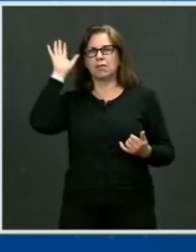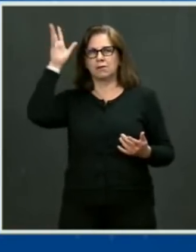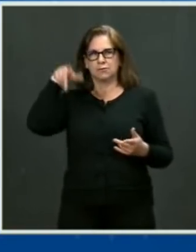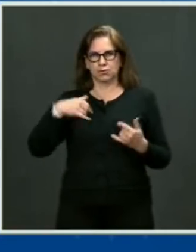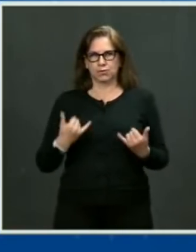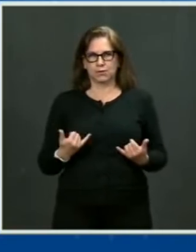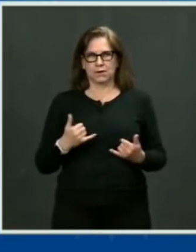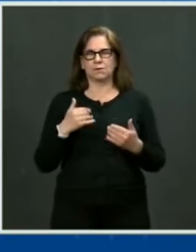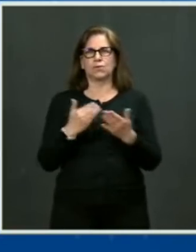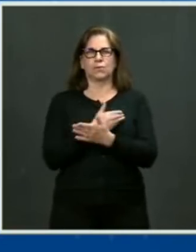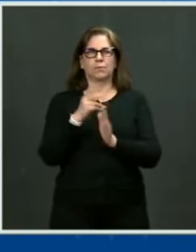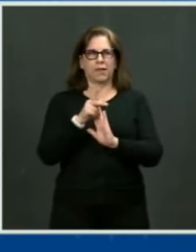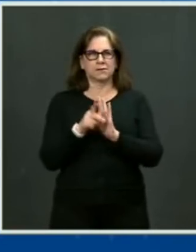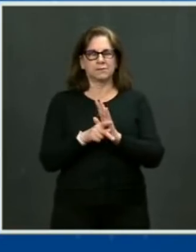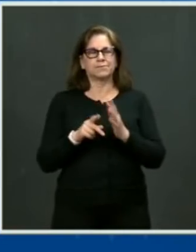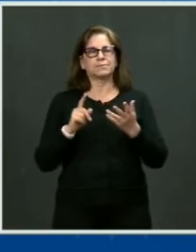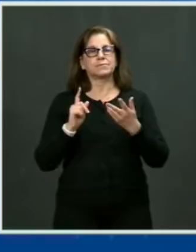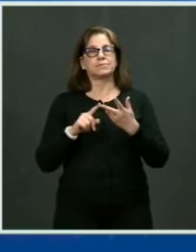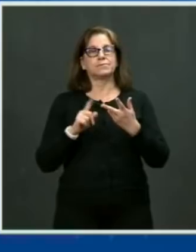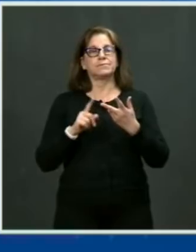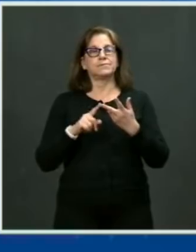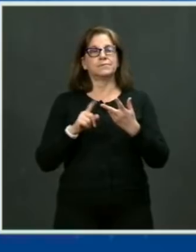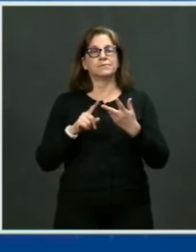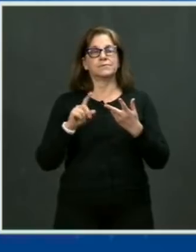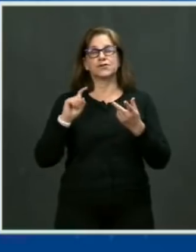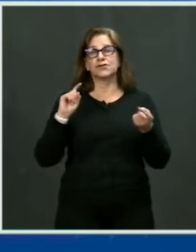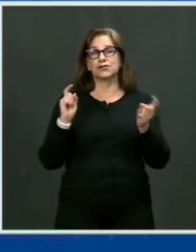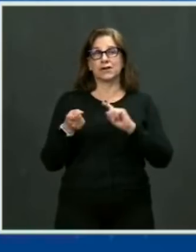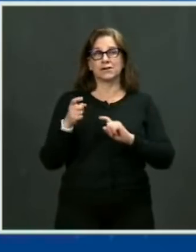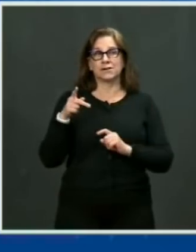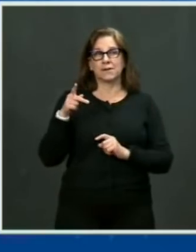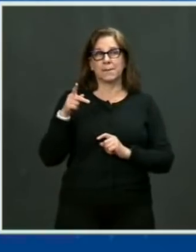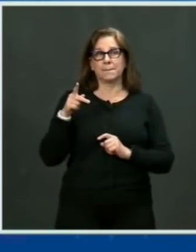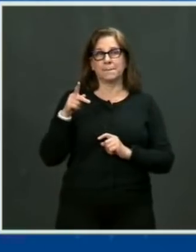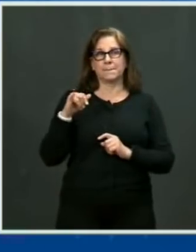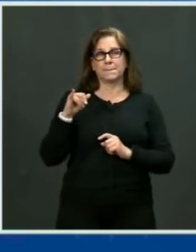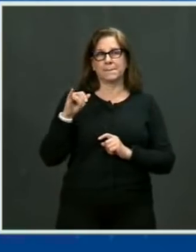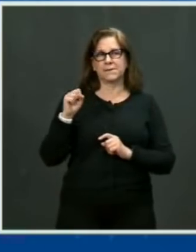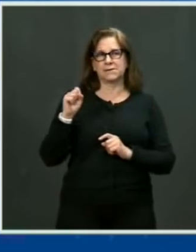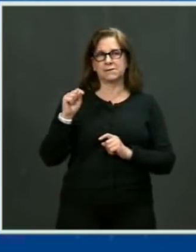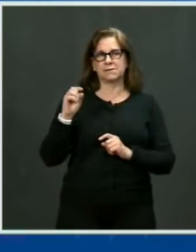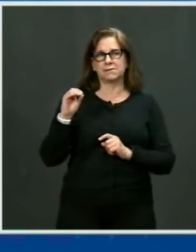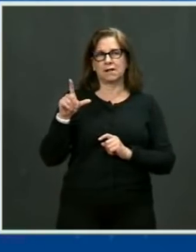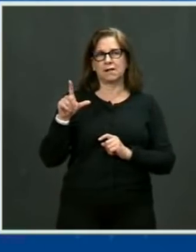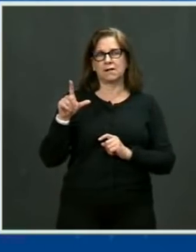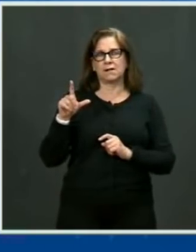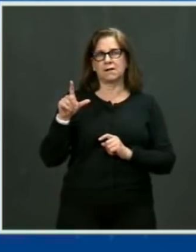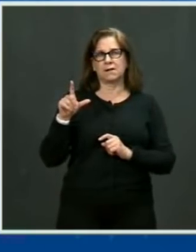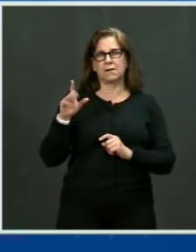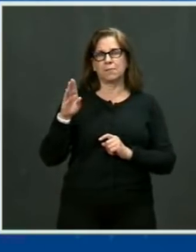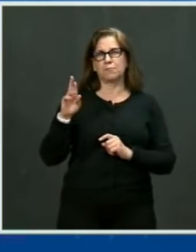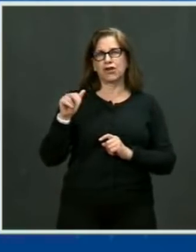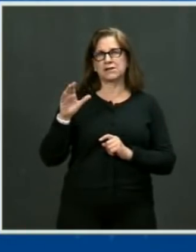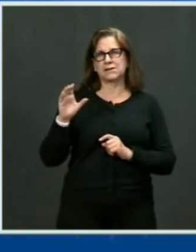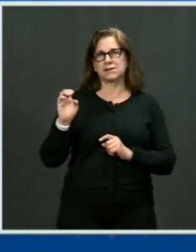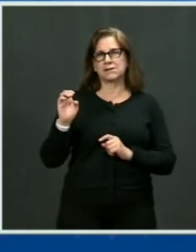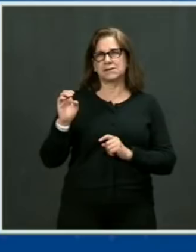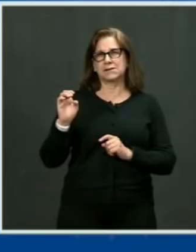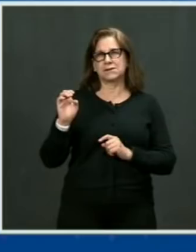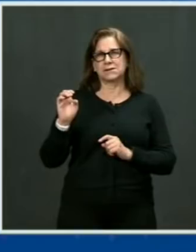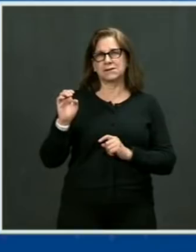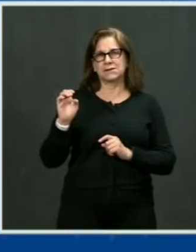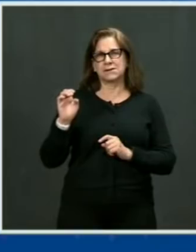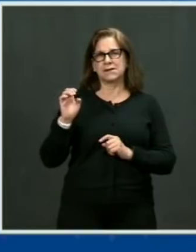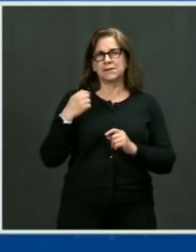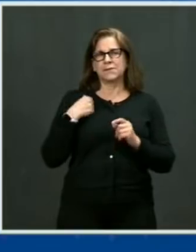treat pistols modified with stabilizing braces with the seriousness they deserve. A stabilizing brace hook